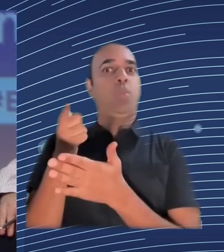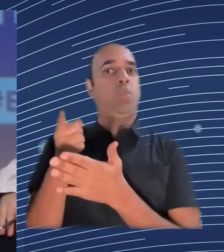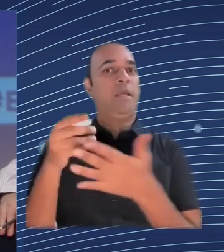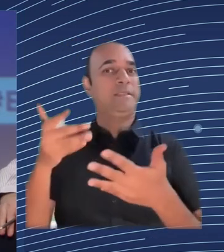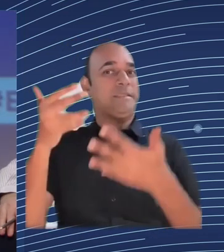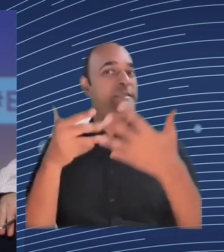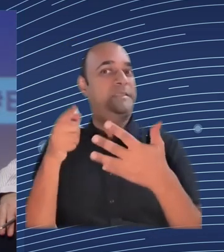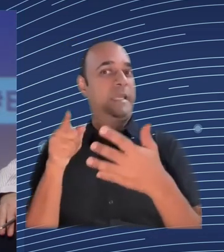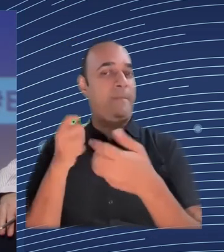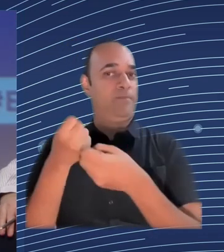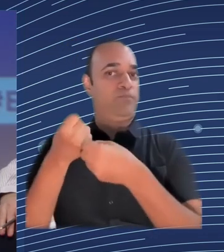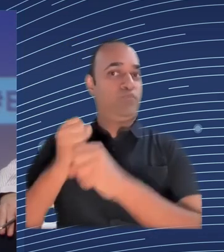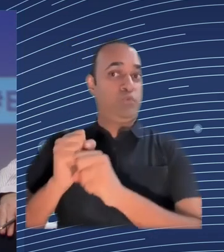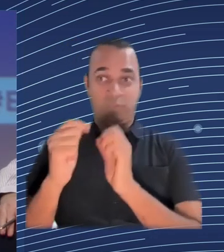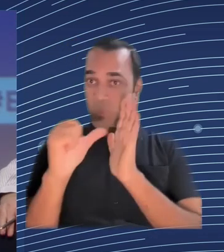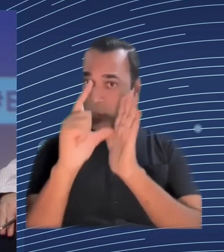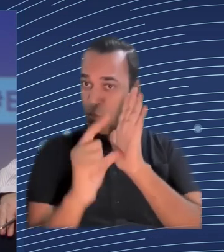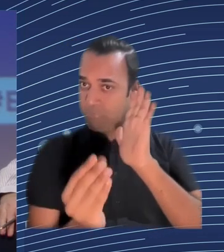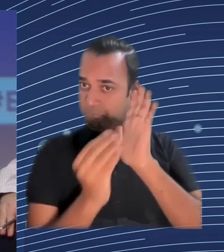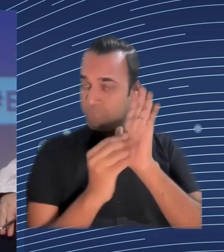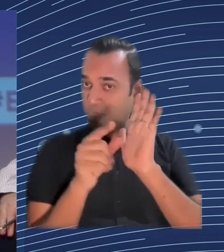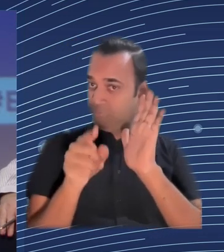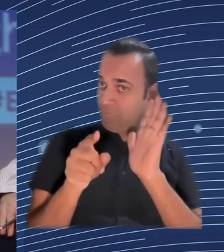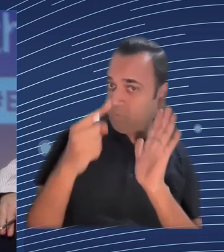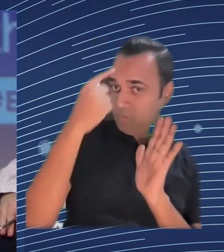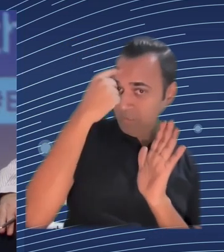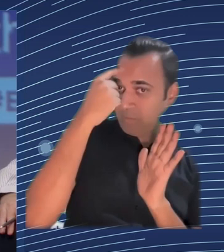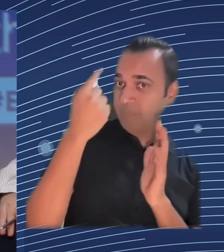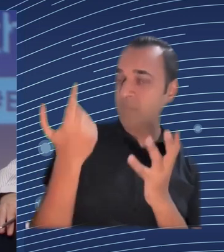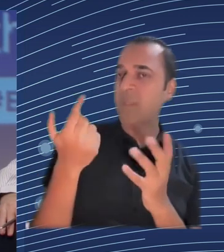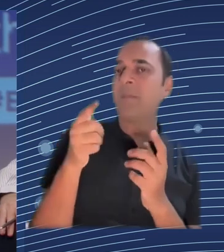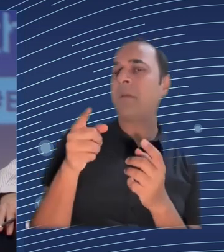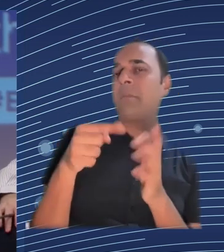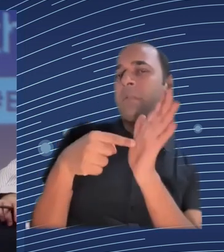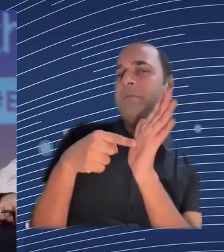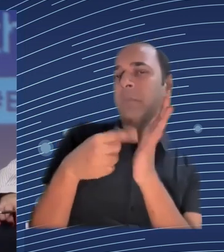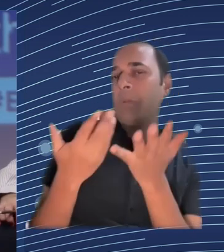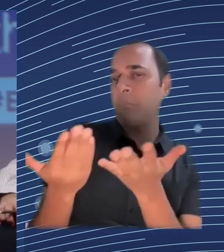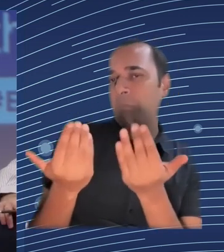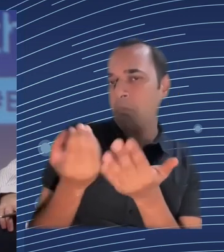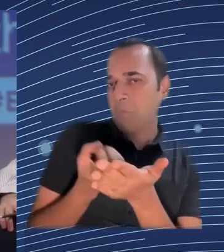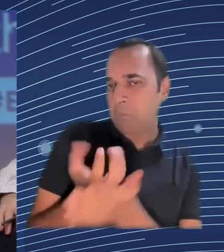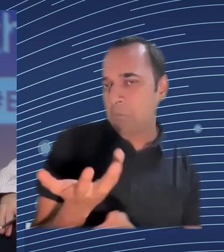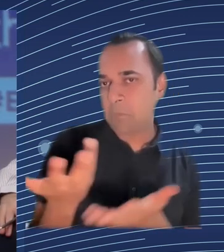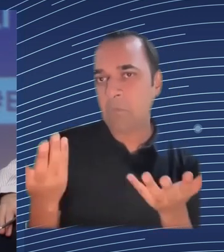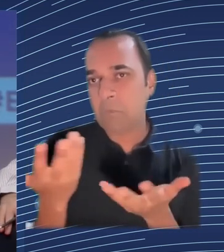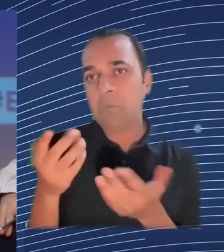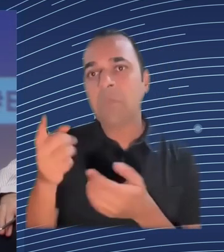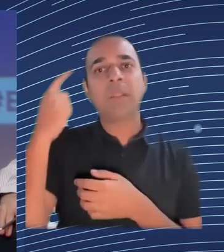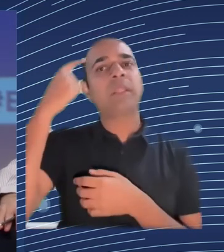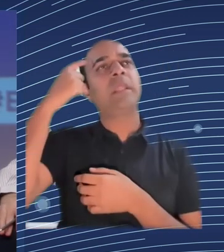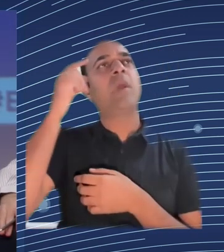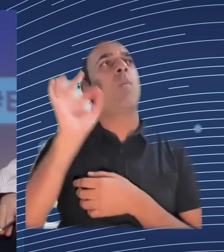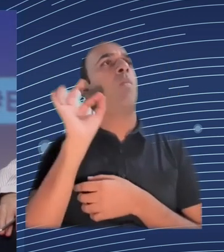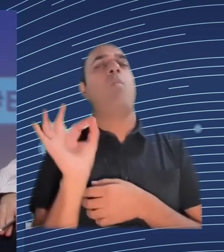under the joint leadership of the Federal Ministry of the Interior and the Federal Ministry